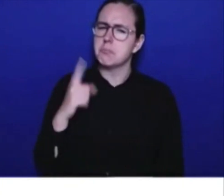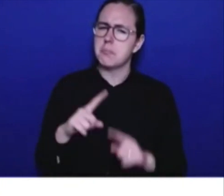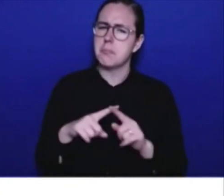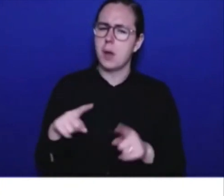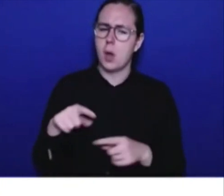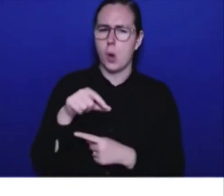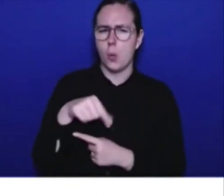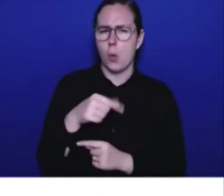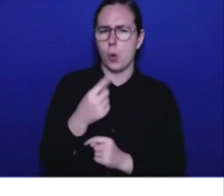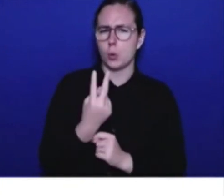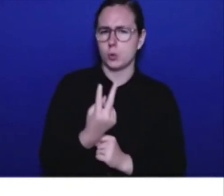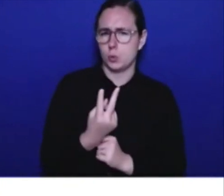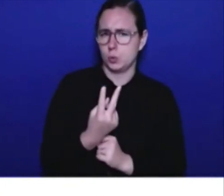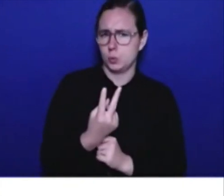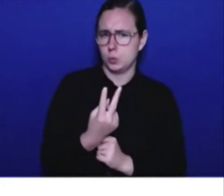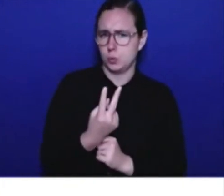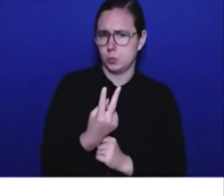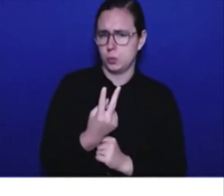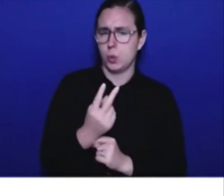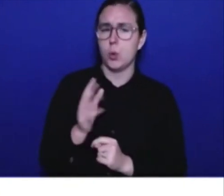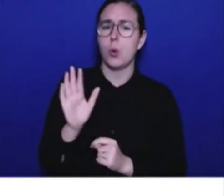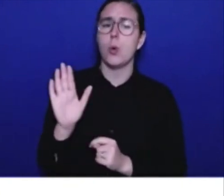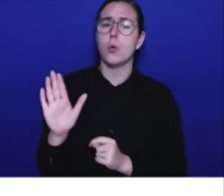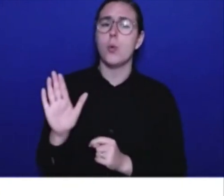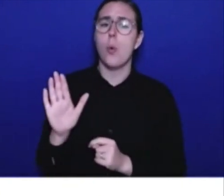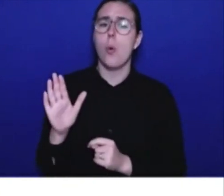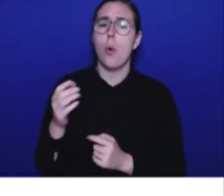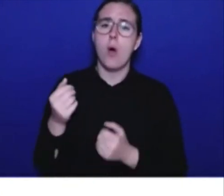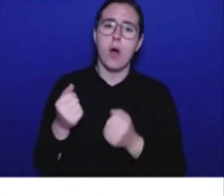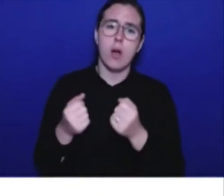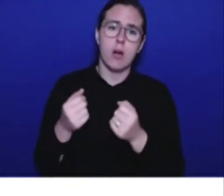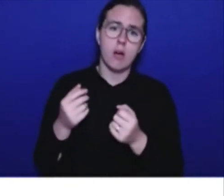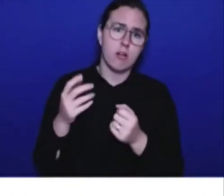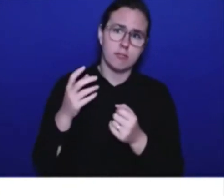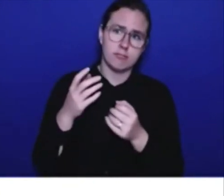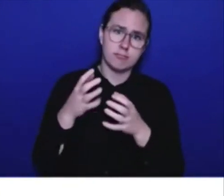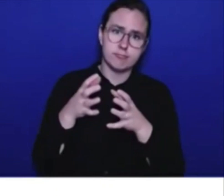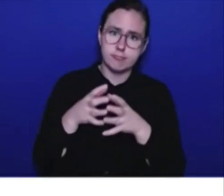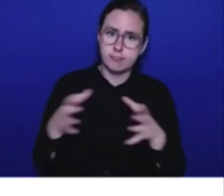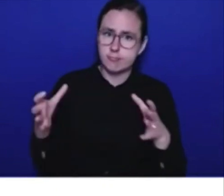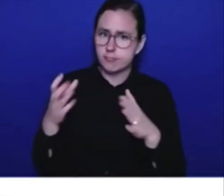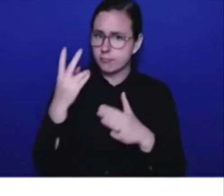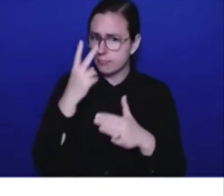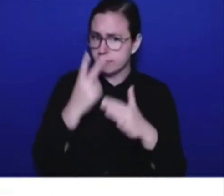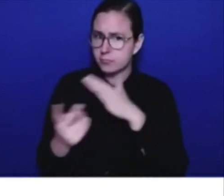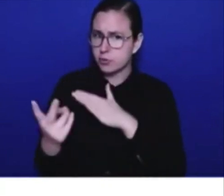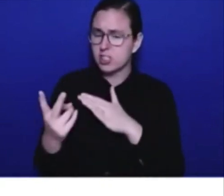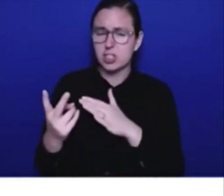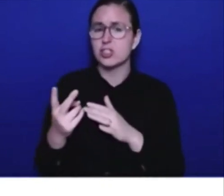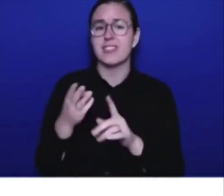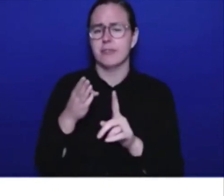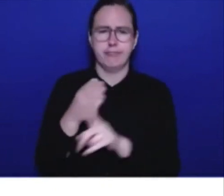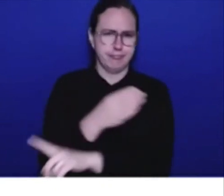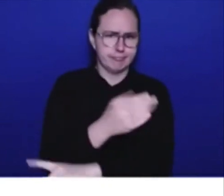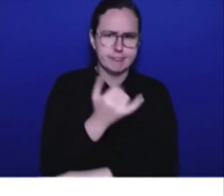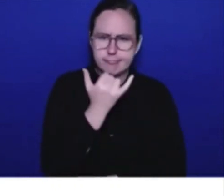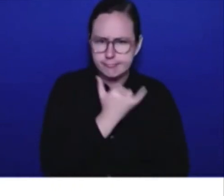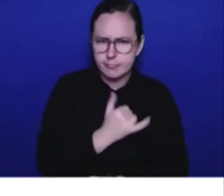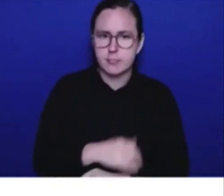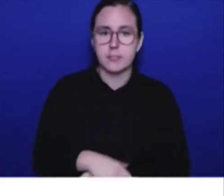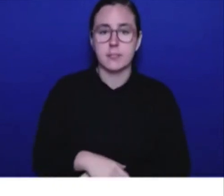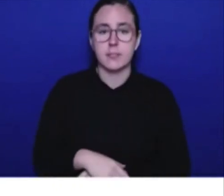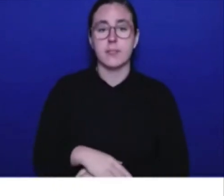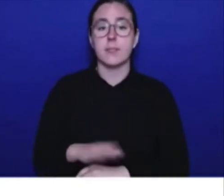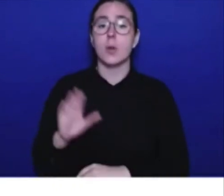your vehicle growth estimates are off, your current claims costs from just the budget are like 15%